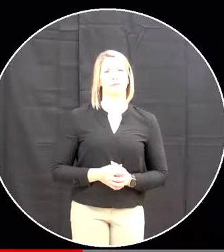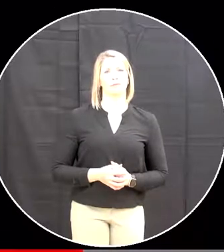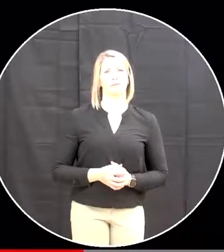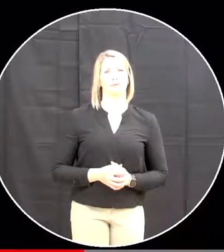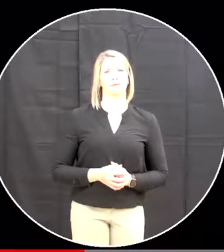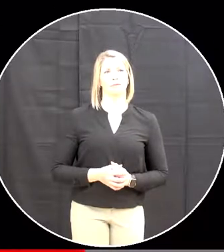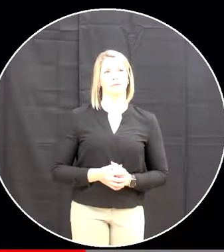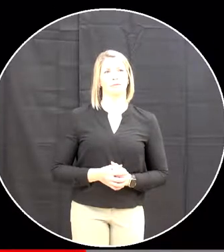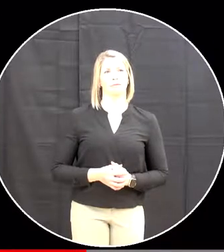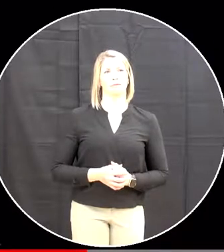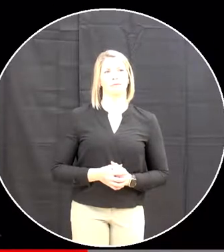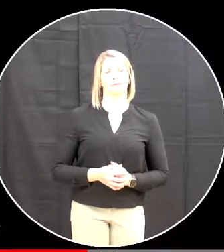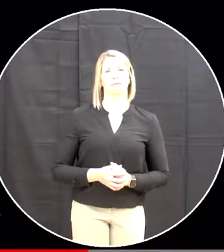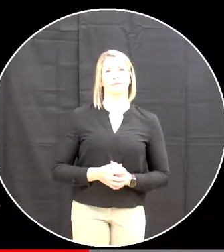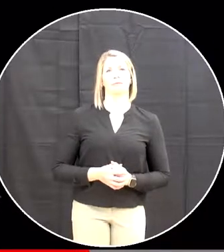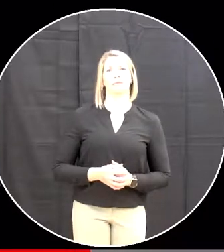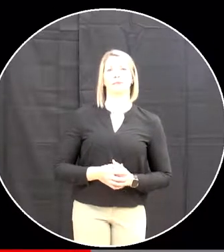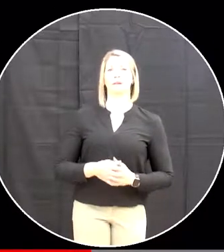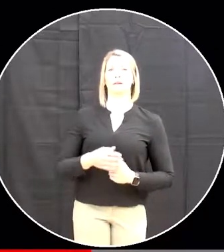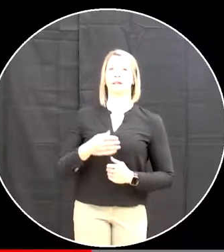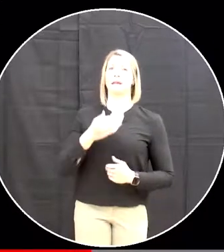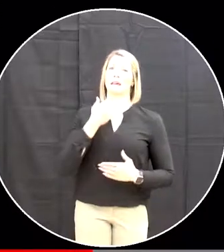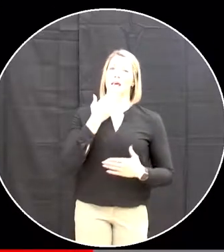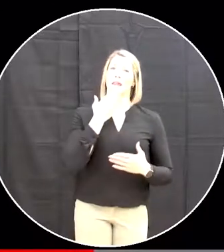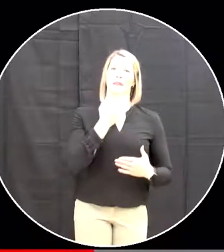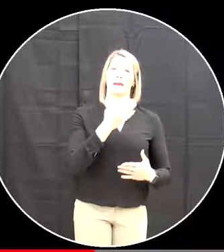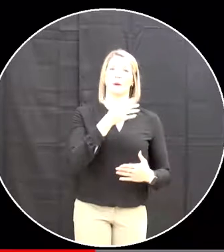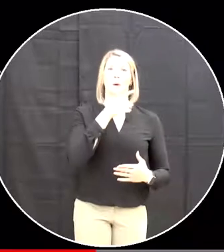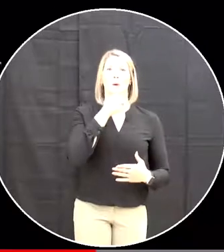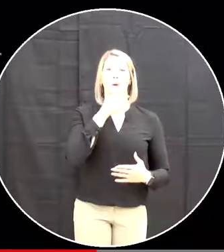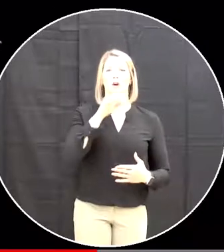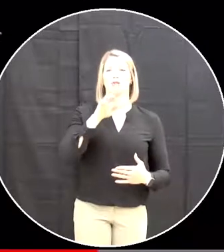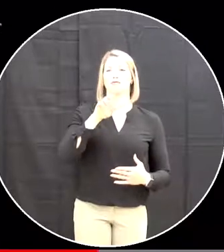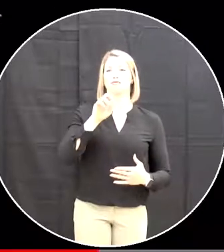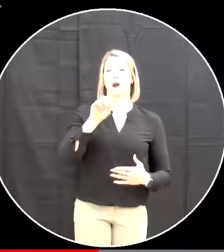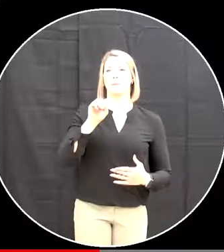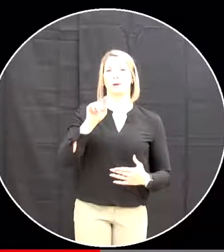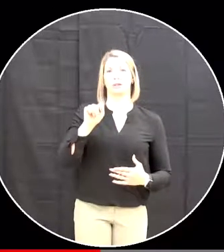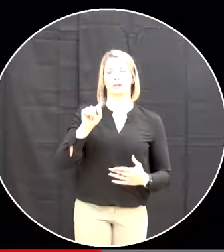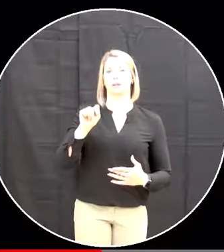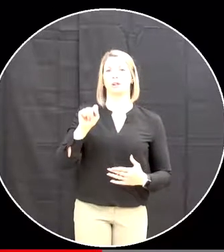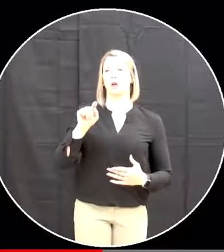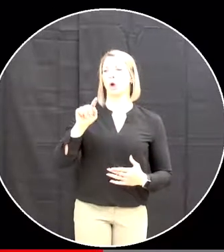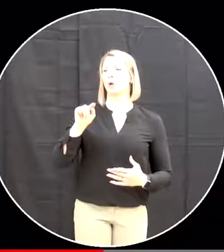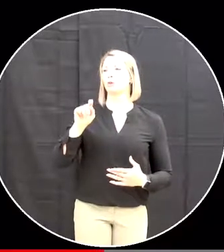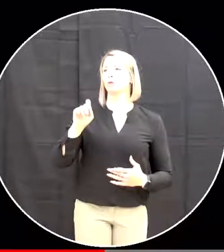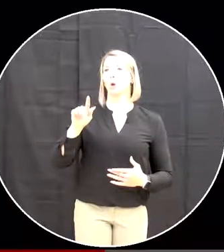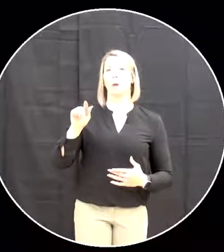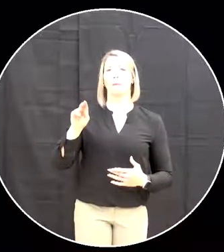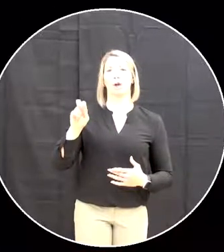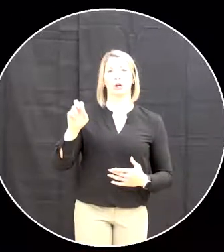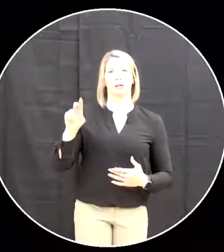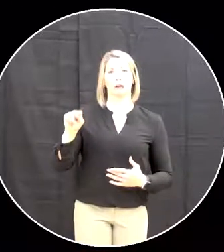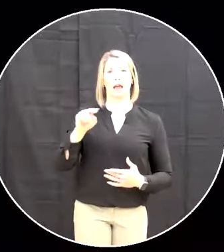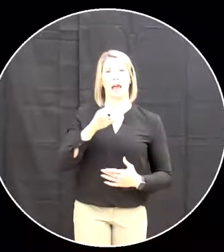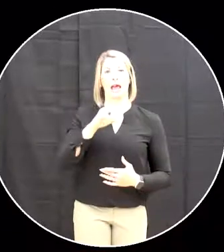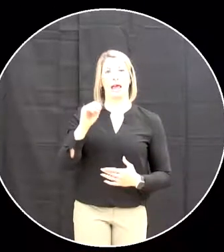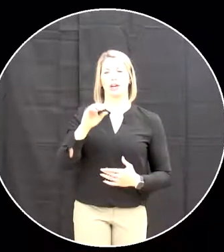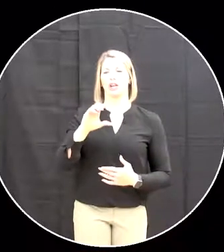So, special thanks to Robert Colburn and the Chamber Choir If you might remember, they